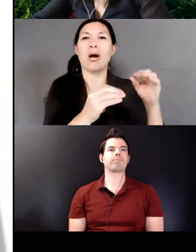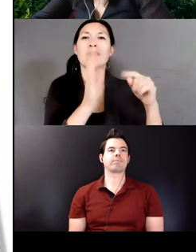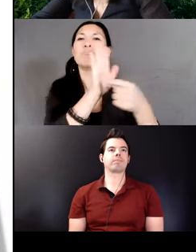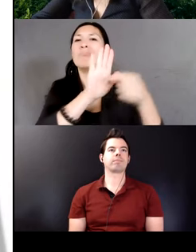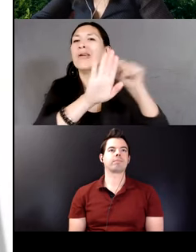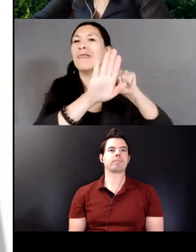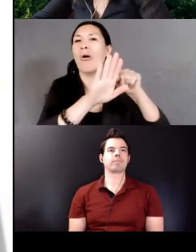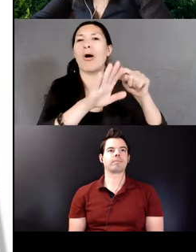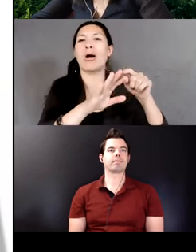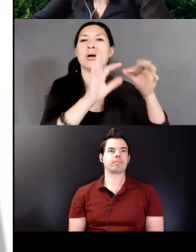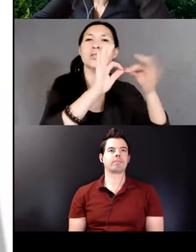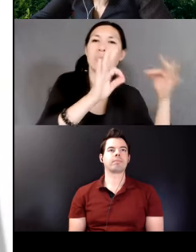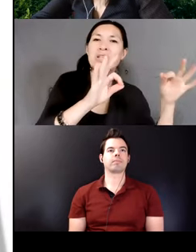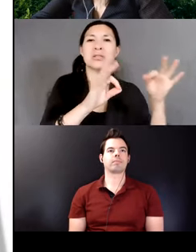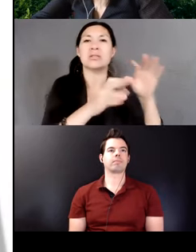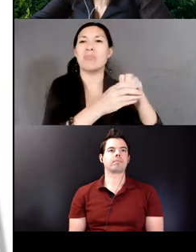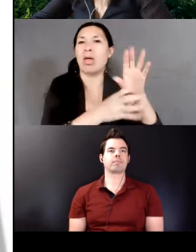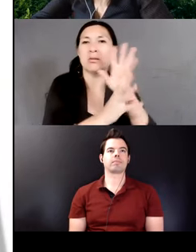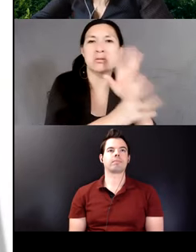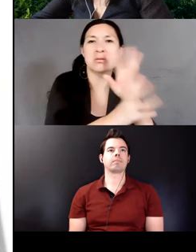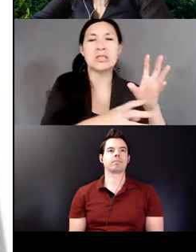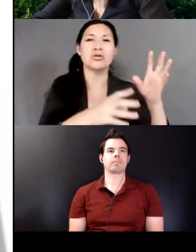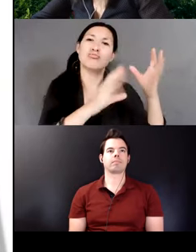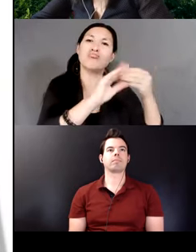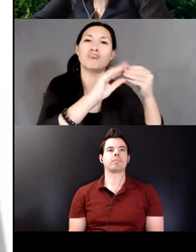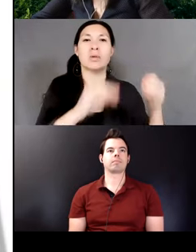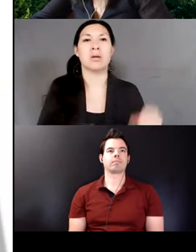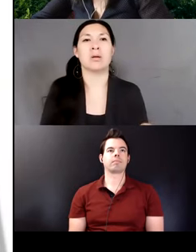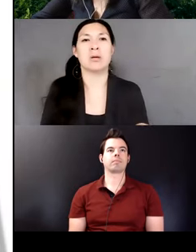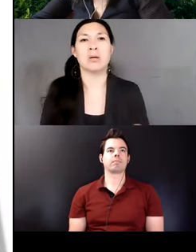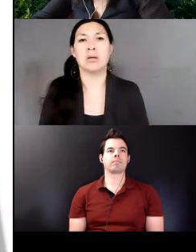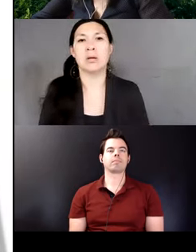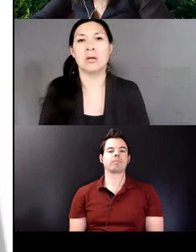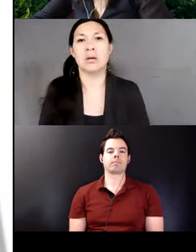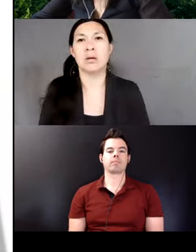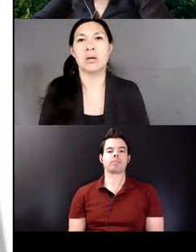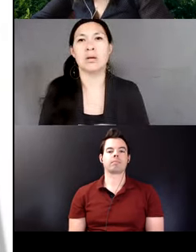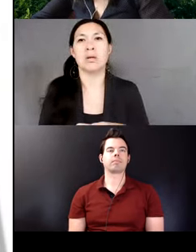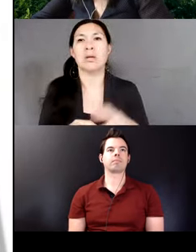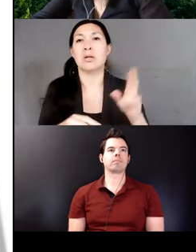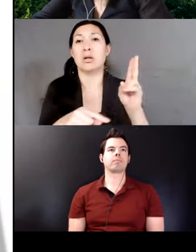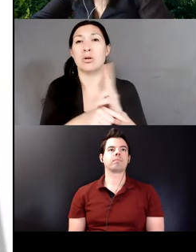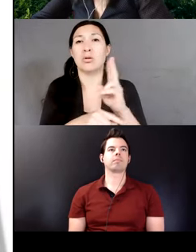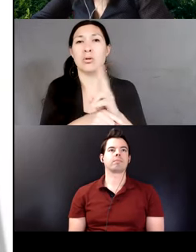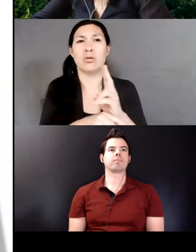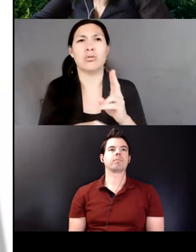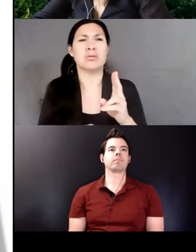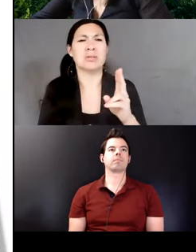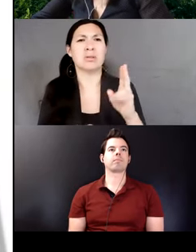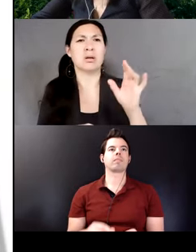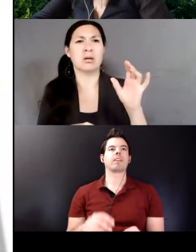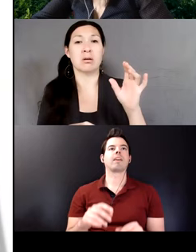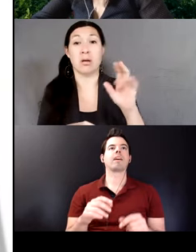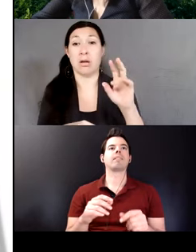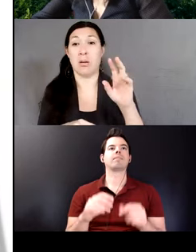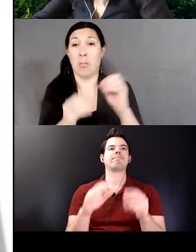in their speech. They also display recurrent figures of verbal art that is not observed in